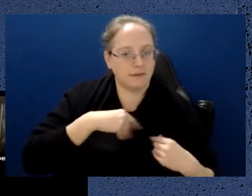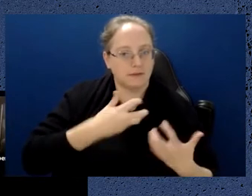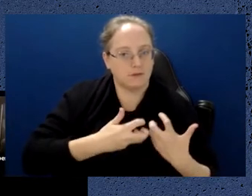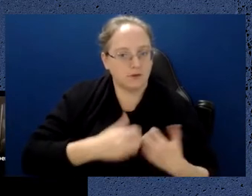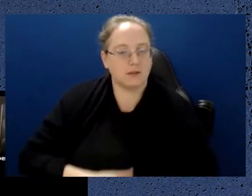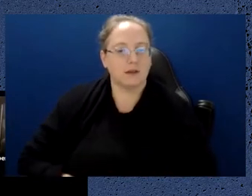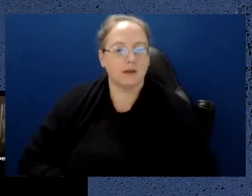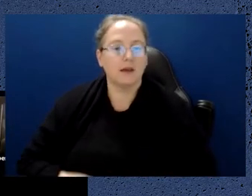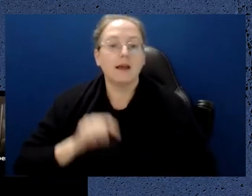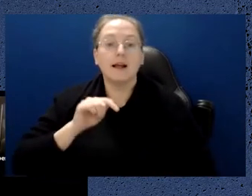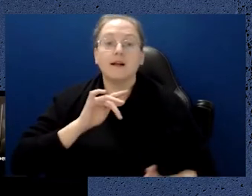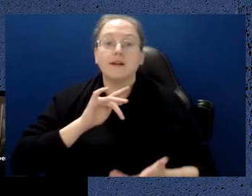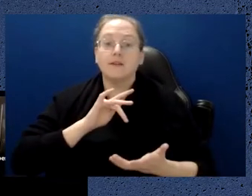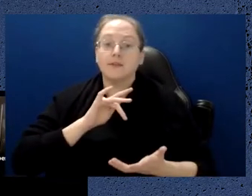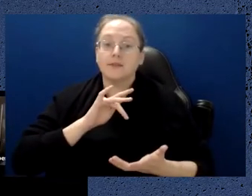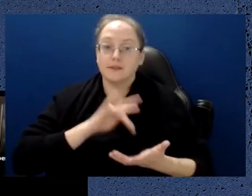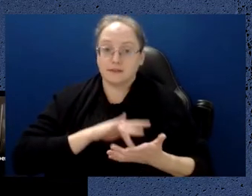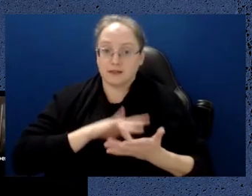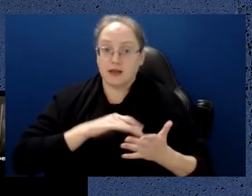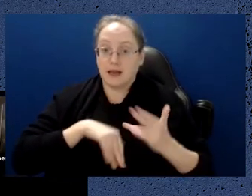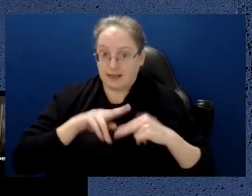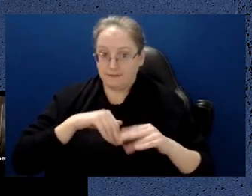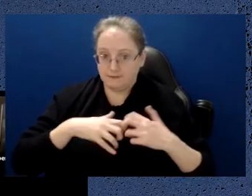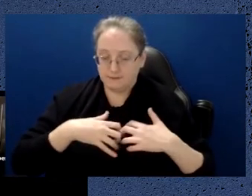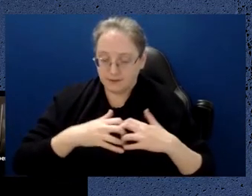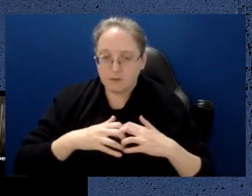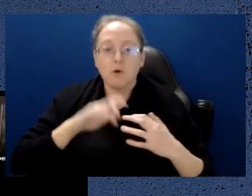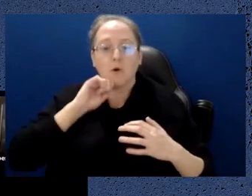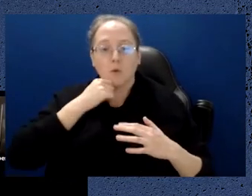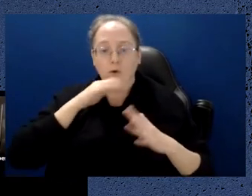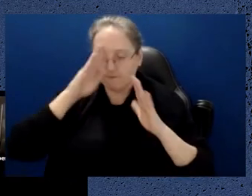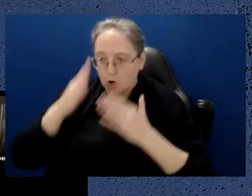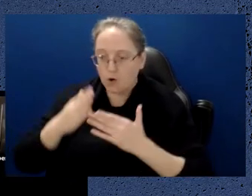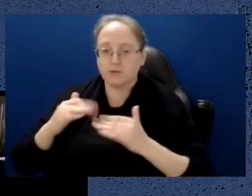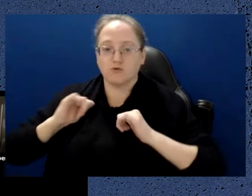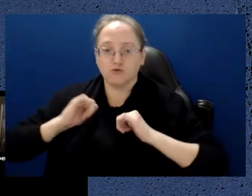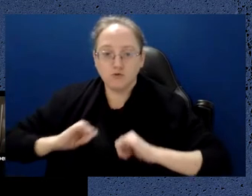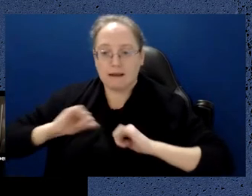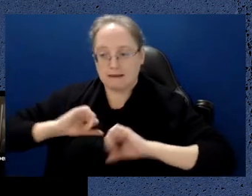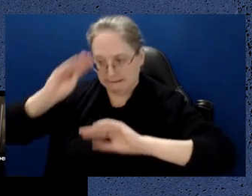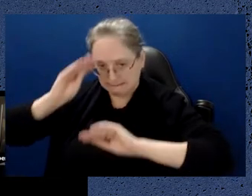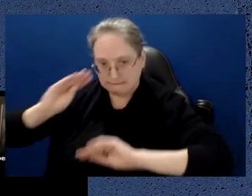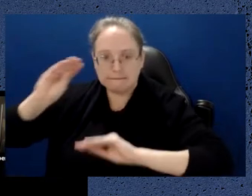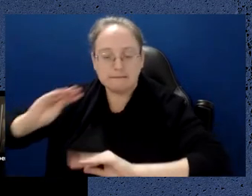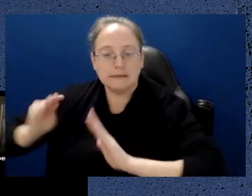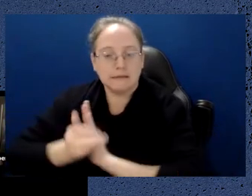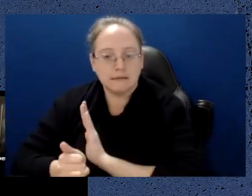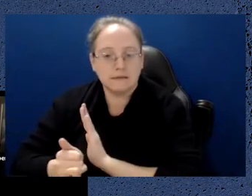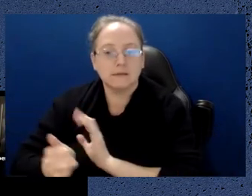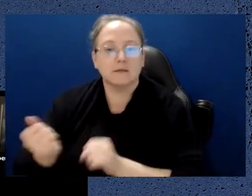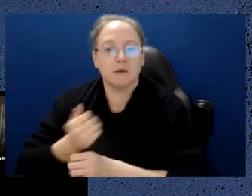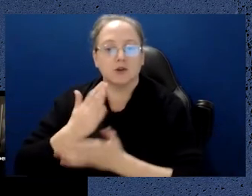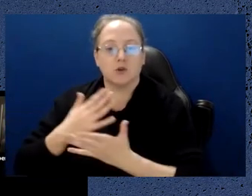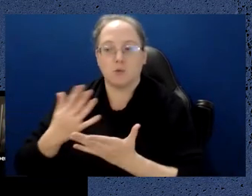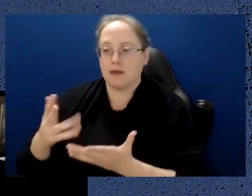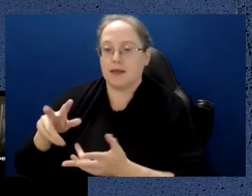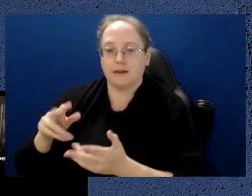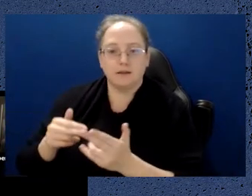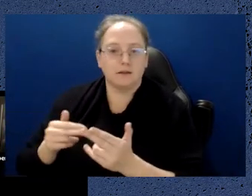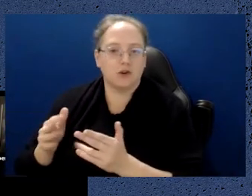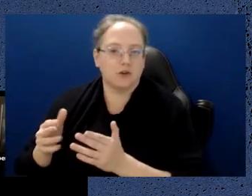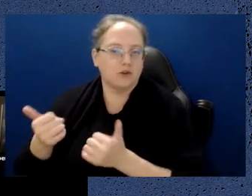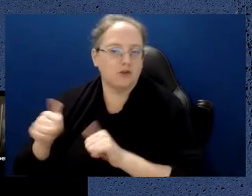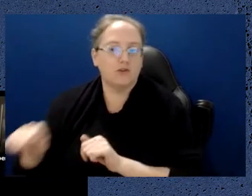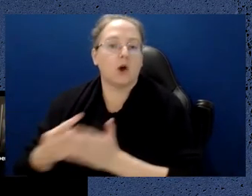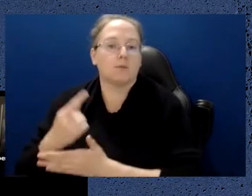training and upskilling in order to capture that growth in the ICT, industry that we're expecting and the CSIRO